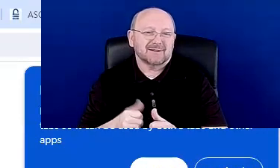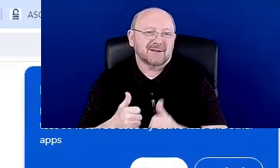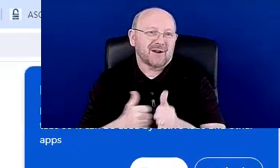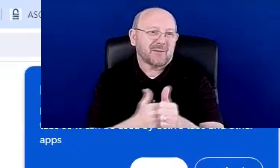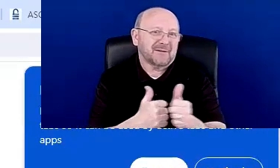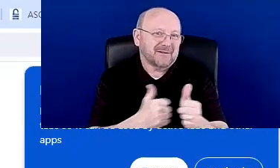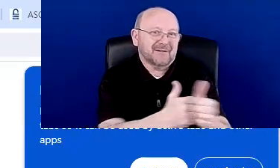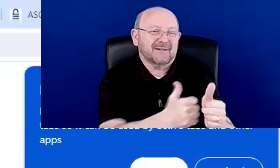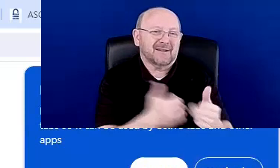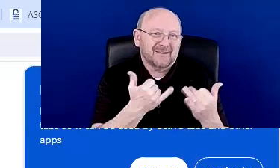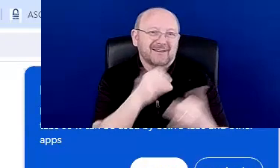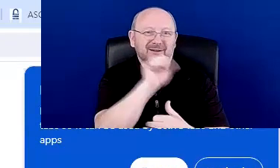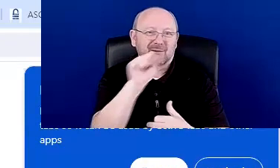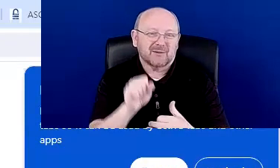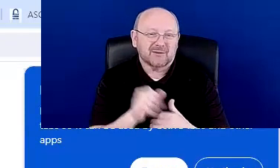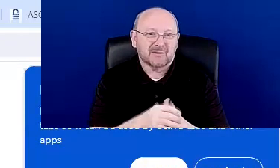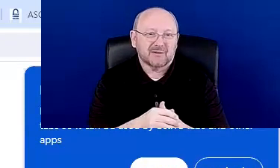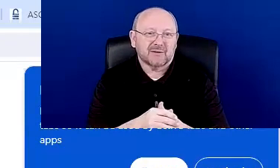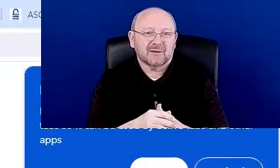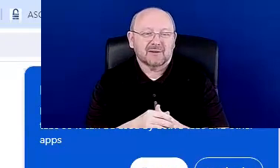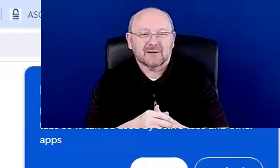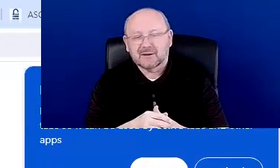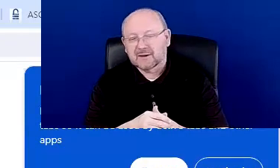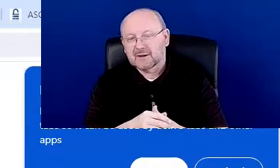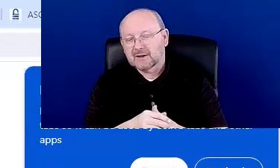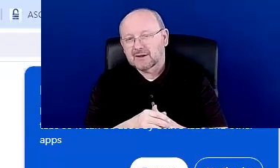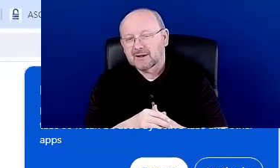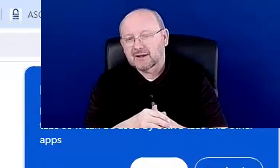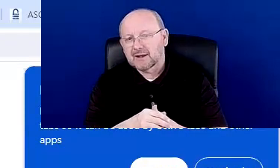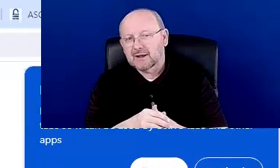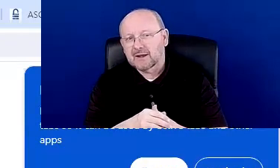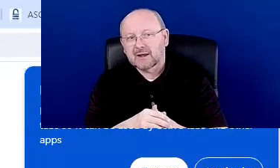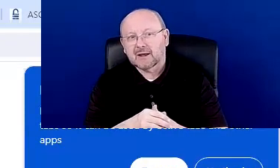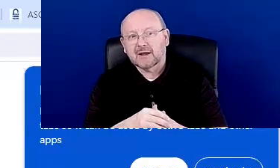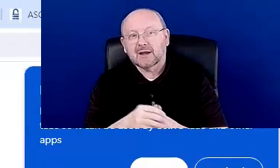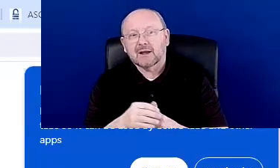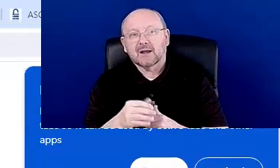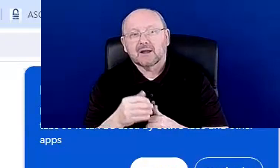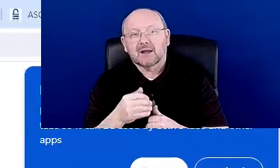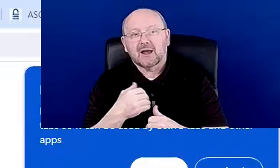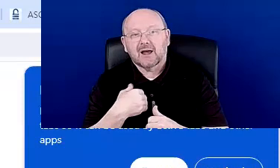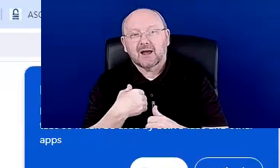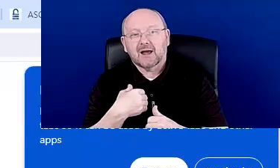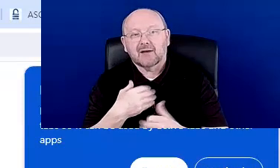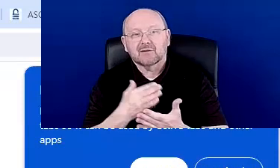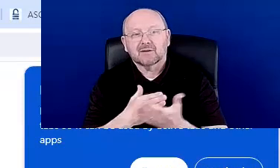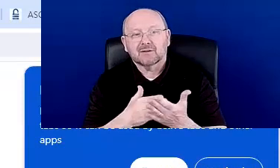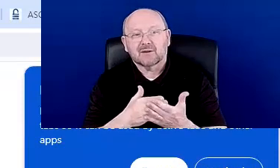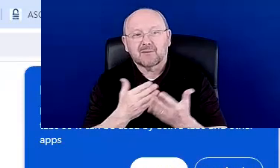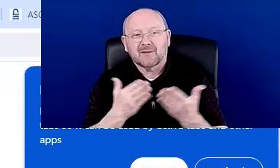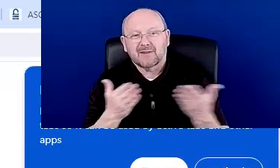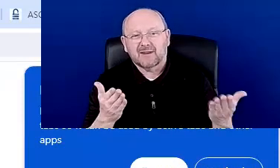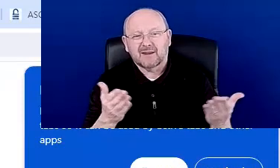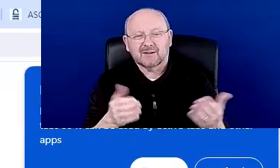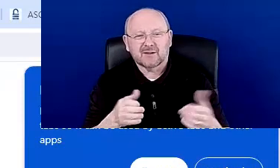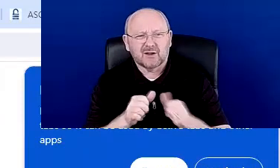as we're gearing up to create these DTC degrees. Um, and there are some curated materials in here. I've tried to break it down